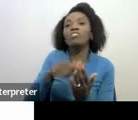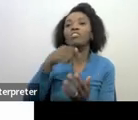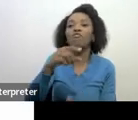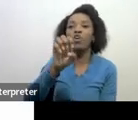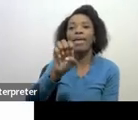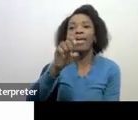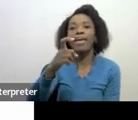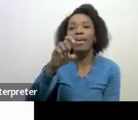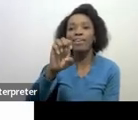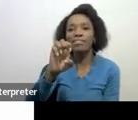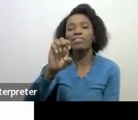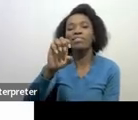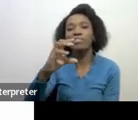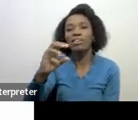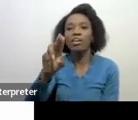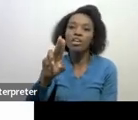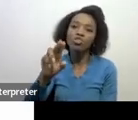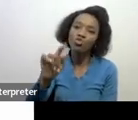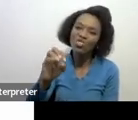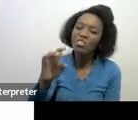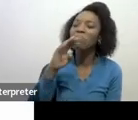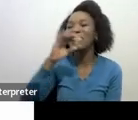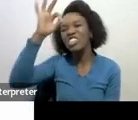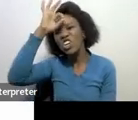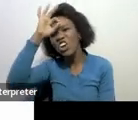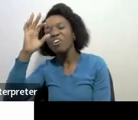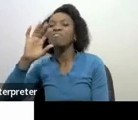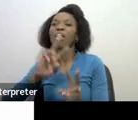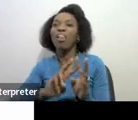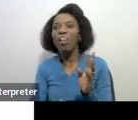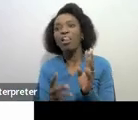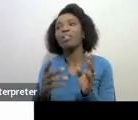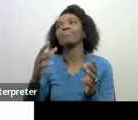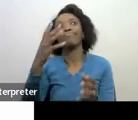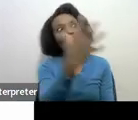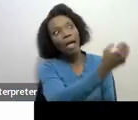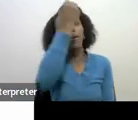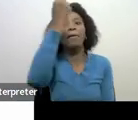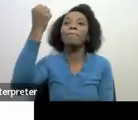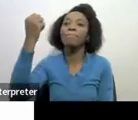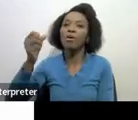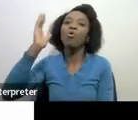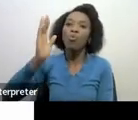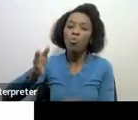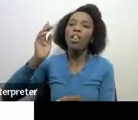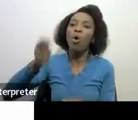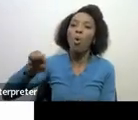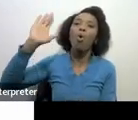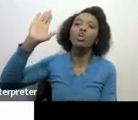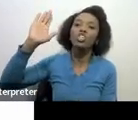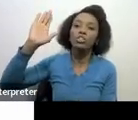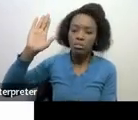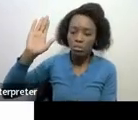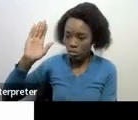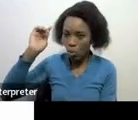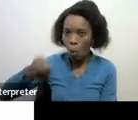that would also involve the sheriff and so forth and an auction would then proceed where we sell these goods